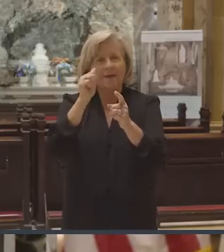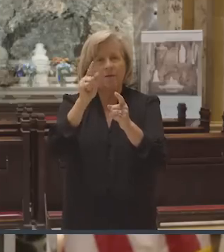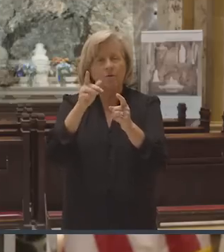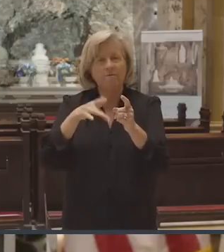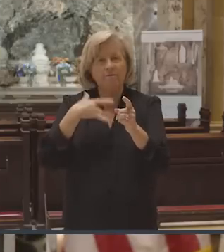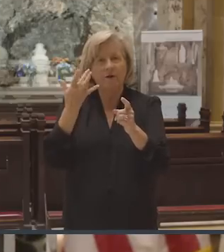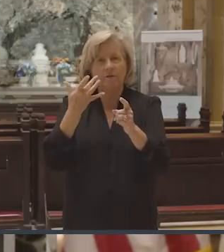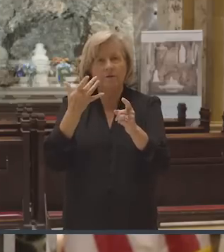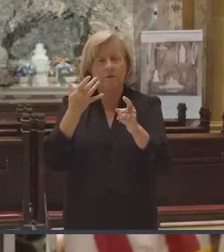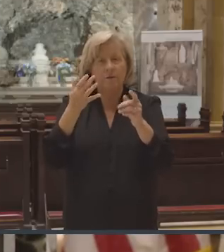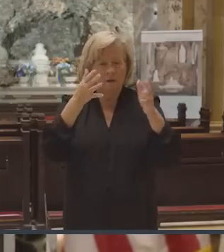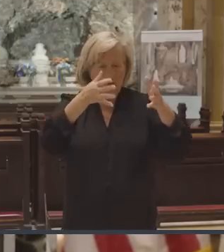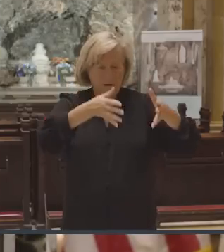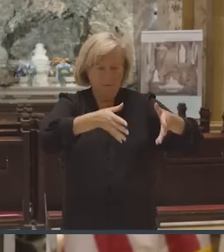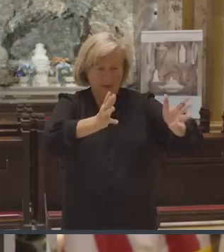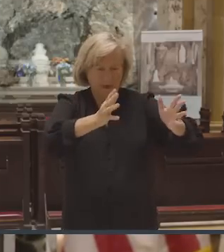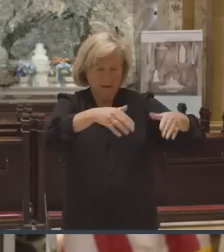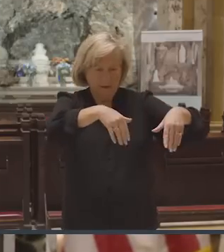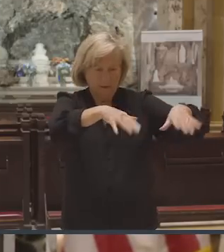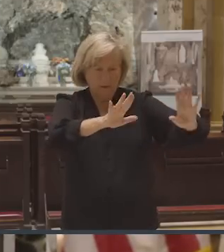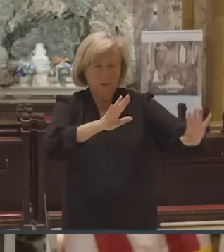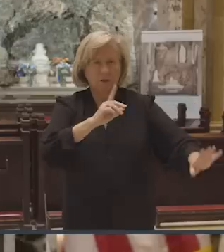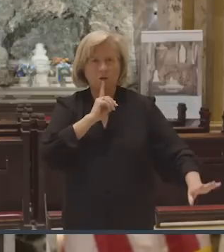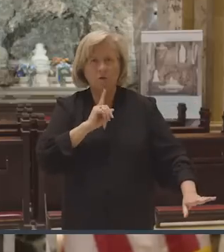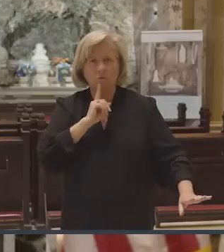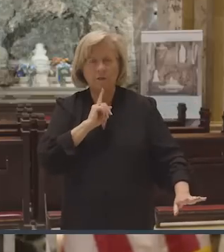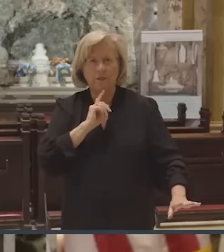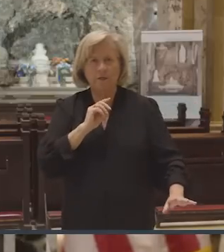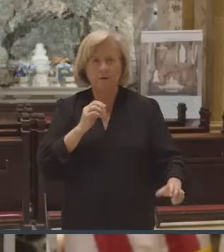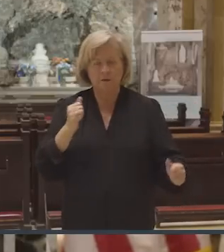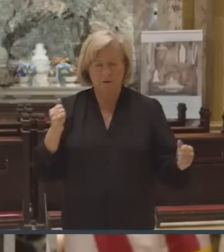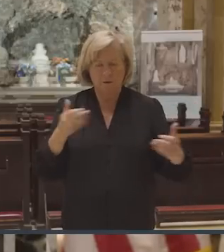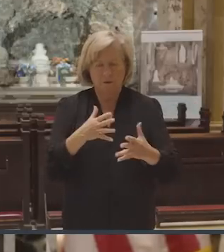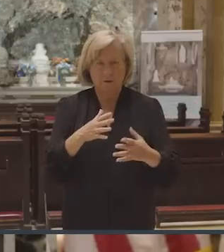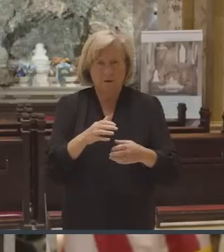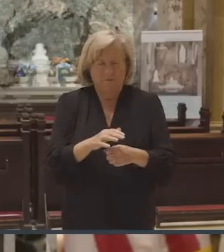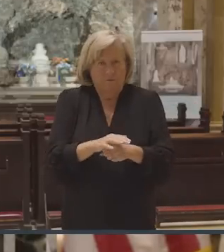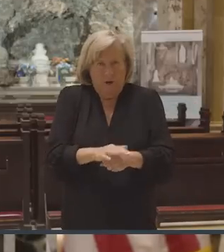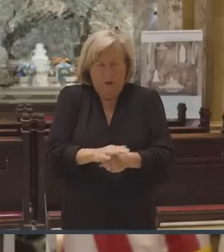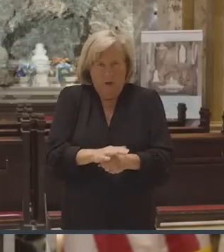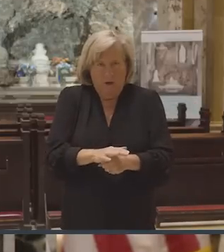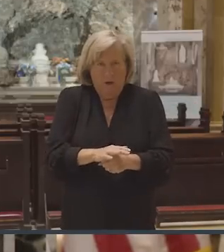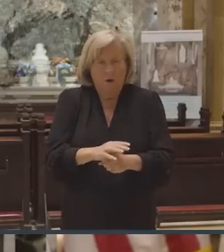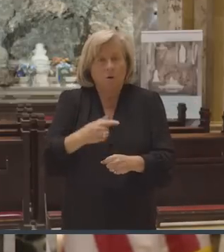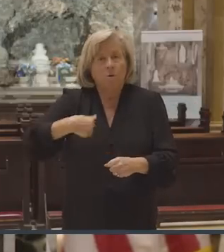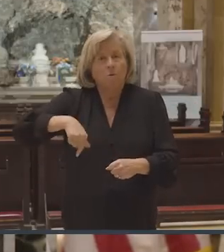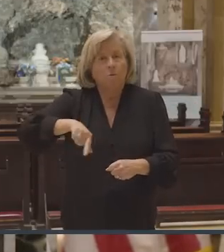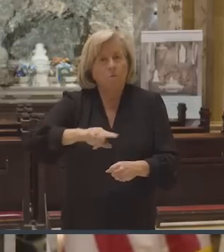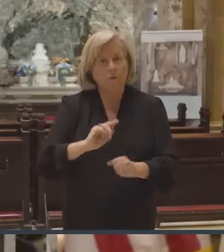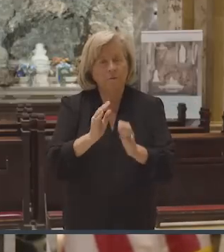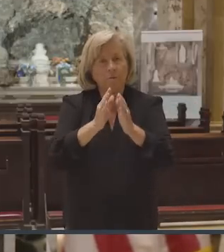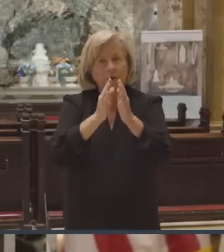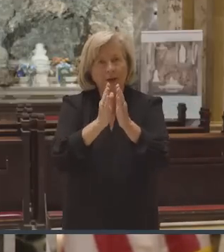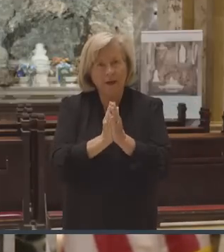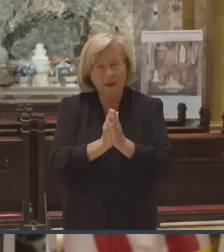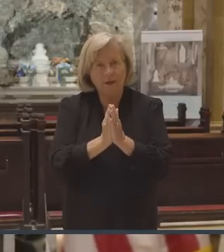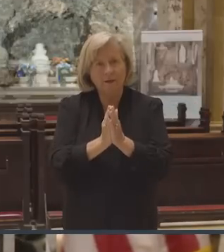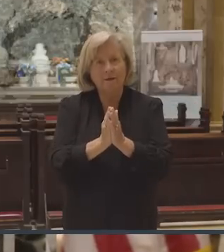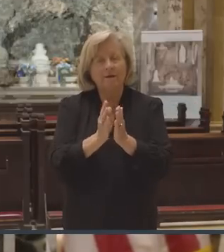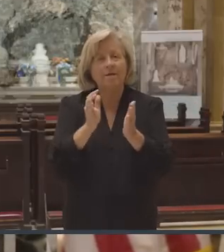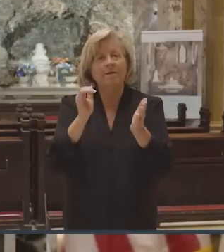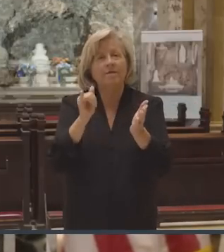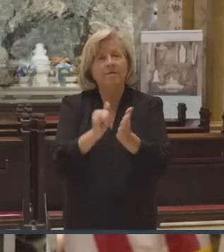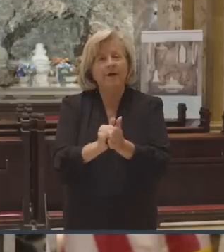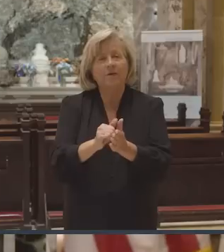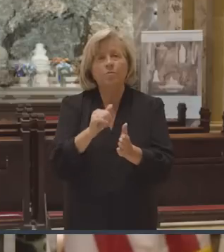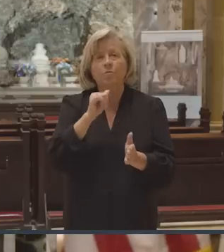or lonely, desperate, or afraid. We pray that God doesn't forget us